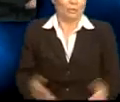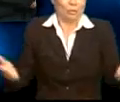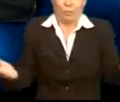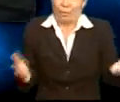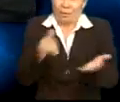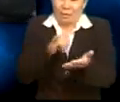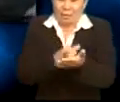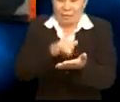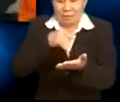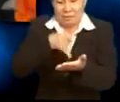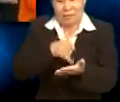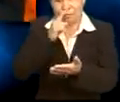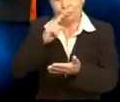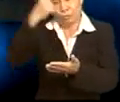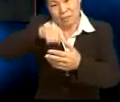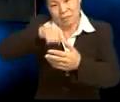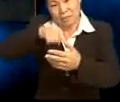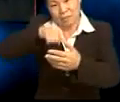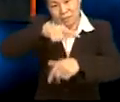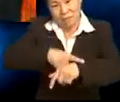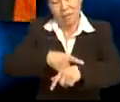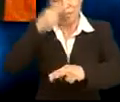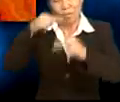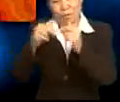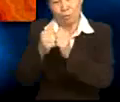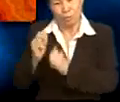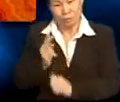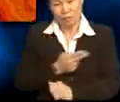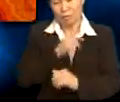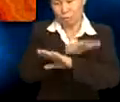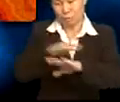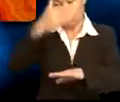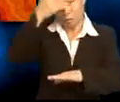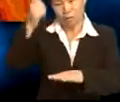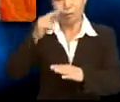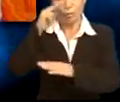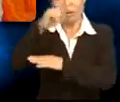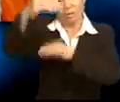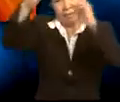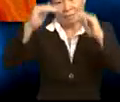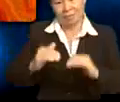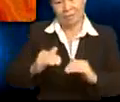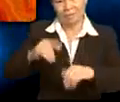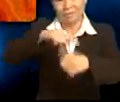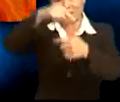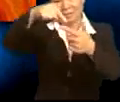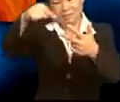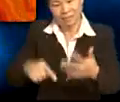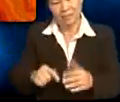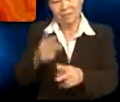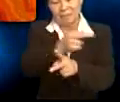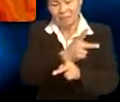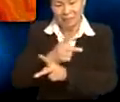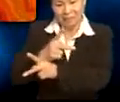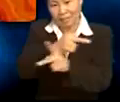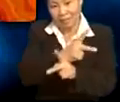Well, that's it for this time. We hope you had fun learning with us and don't forget to watch the next series. Thanks for spending time with us. Take care and